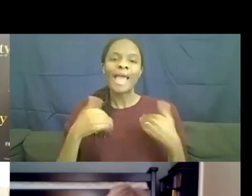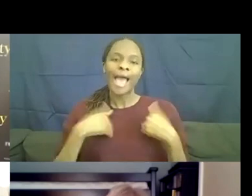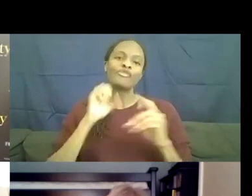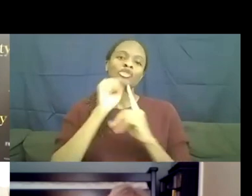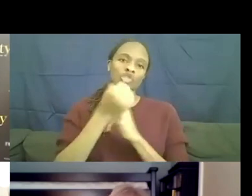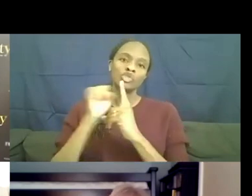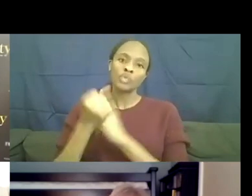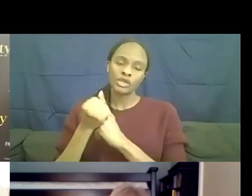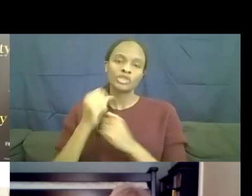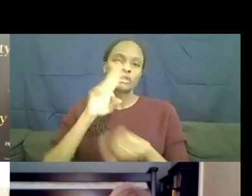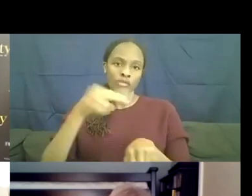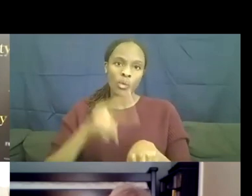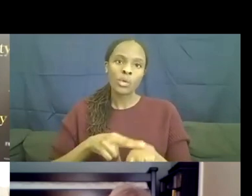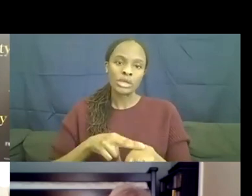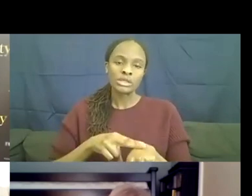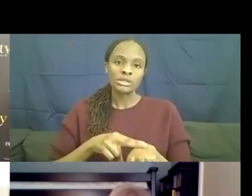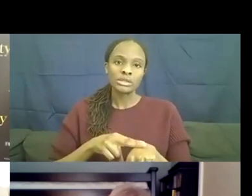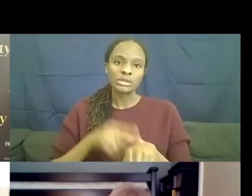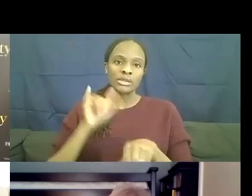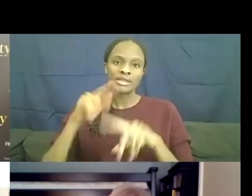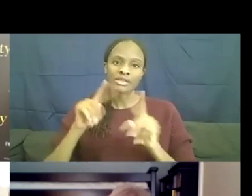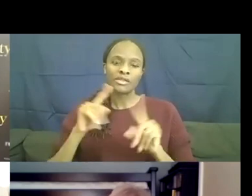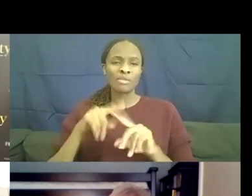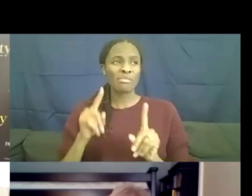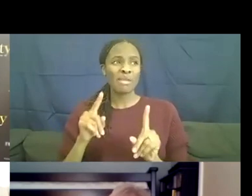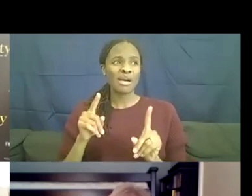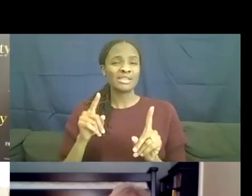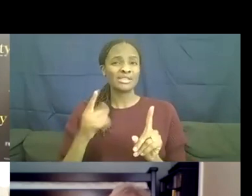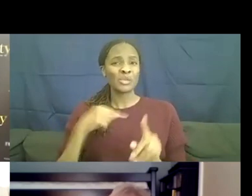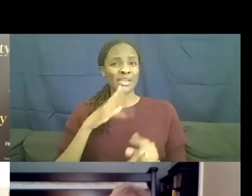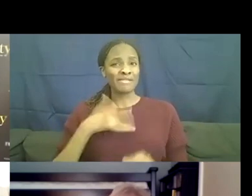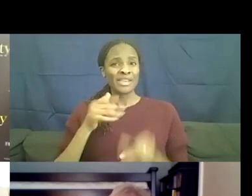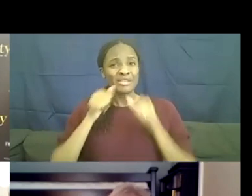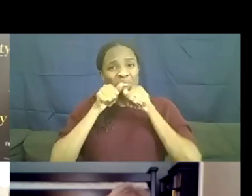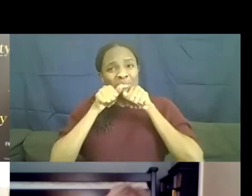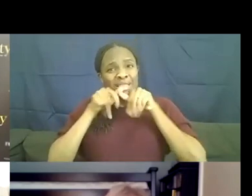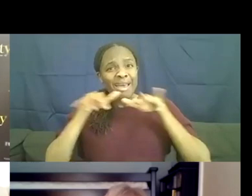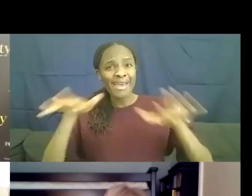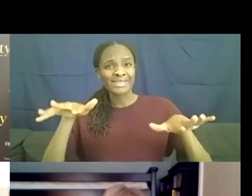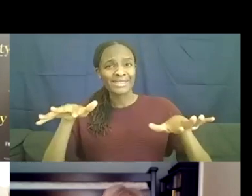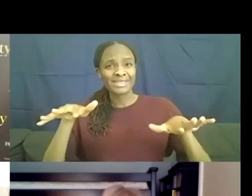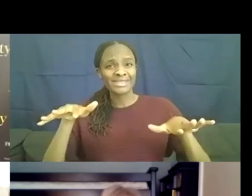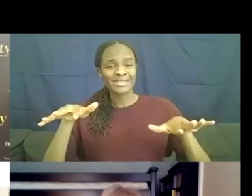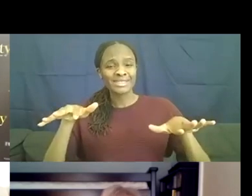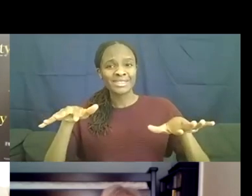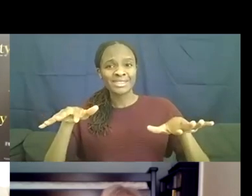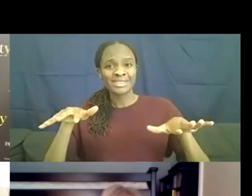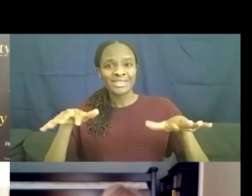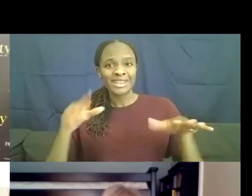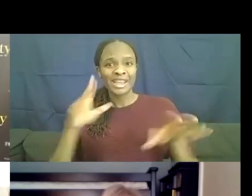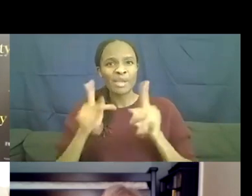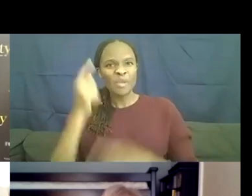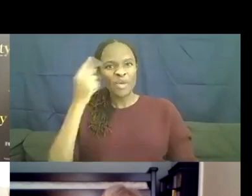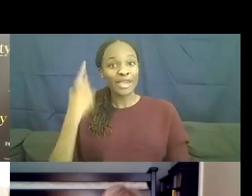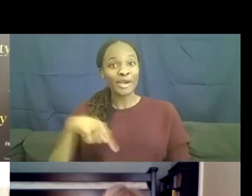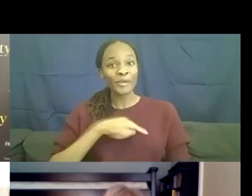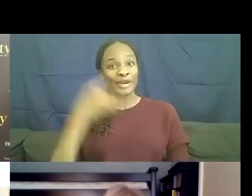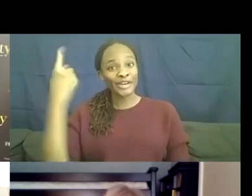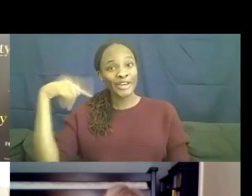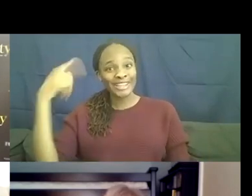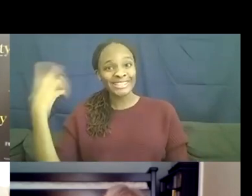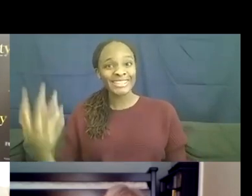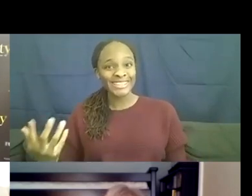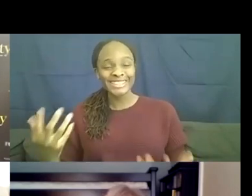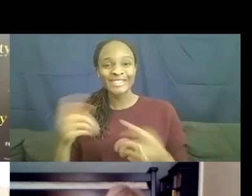Of course there aren't, but, but, pretty much we feel pretty blessed and people think we're crazy. So it's